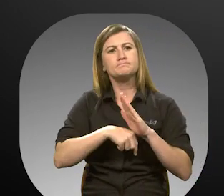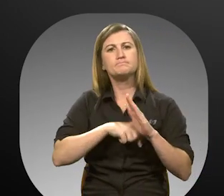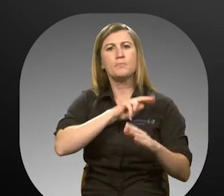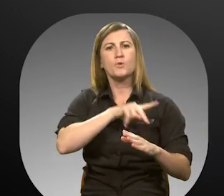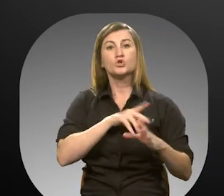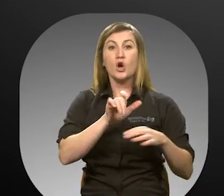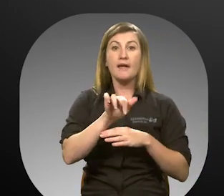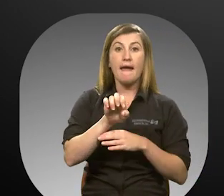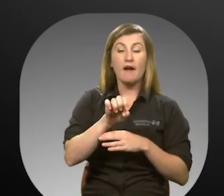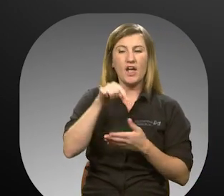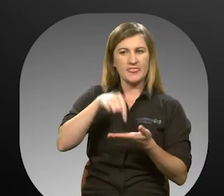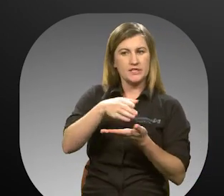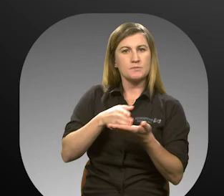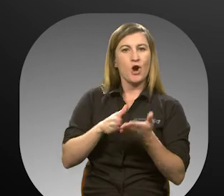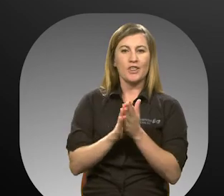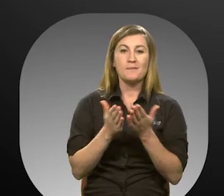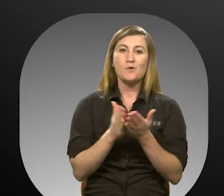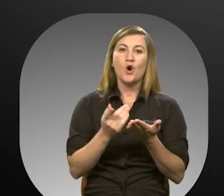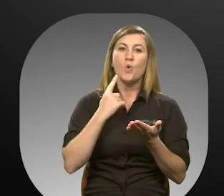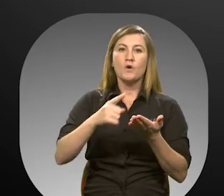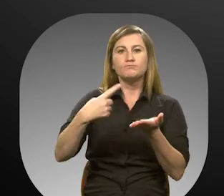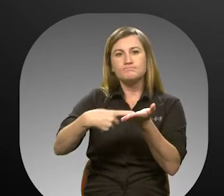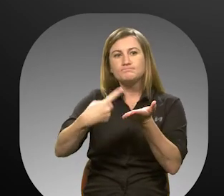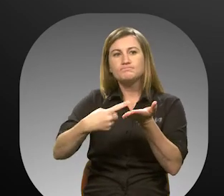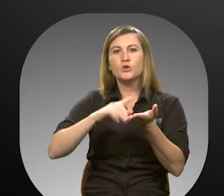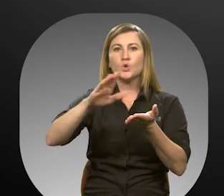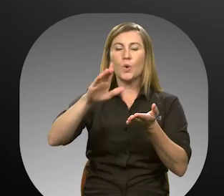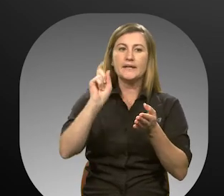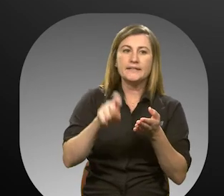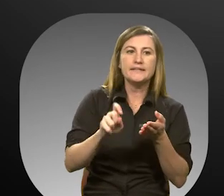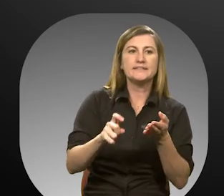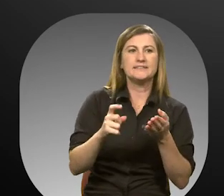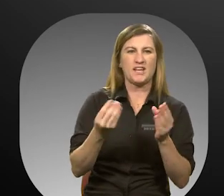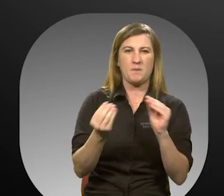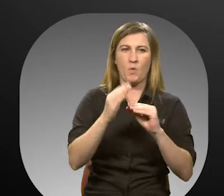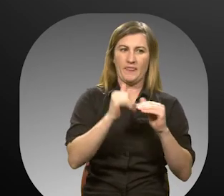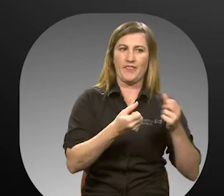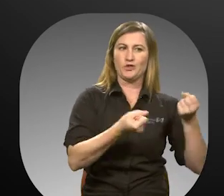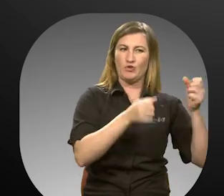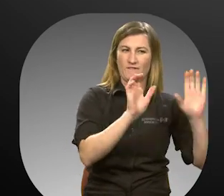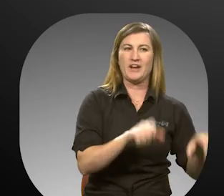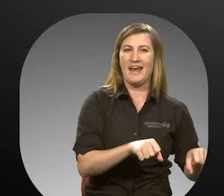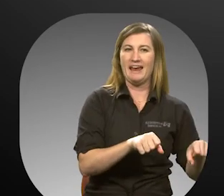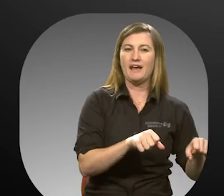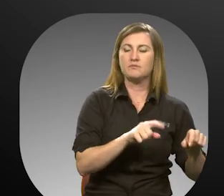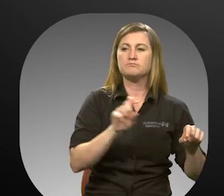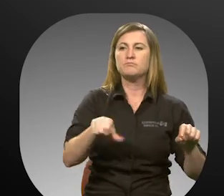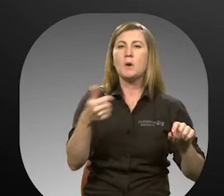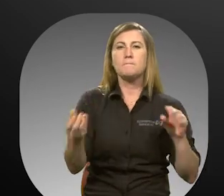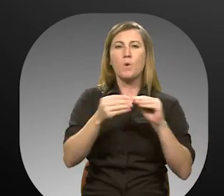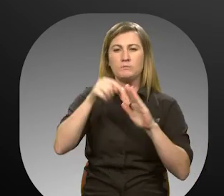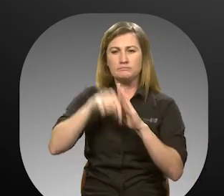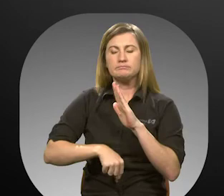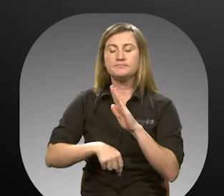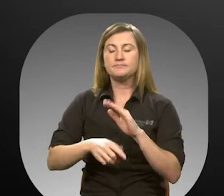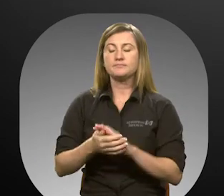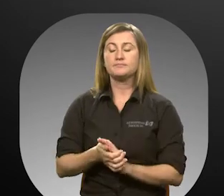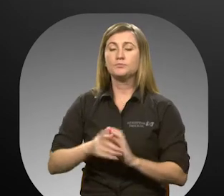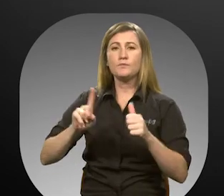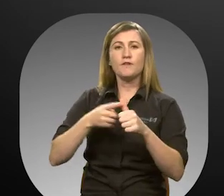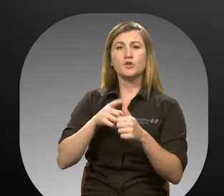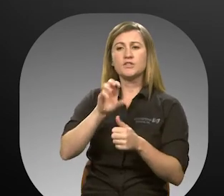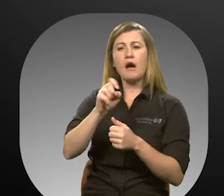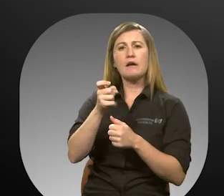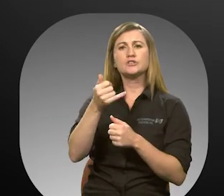This section of the guide addresses customers' needs that extend beyond the responsibility of a gold operator. Oxygen